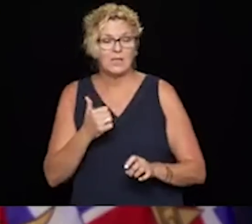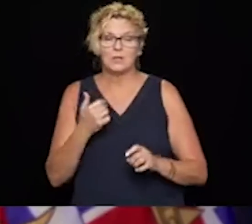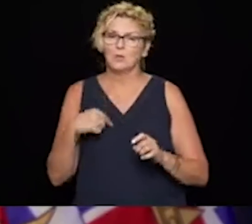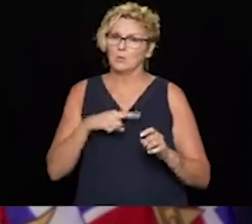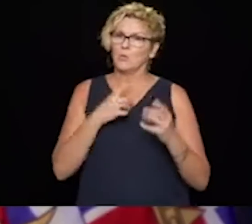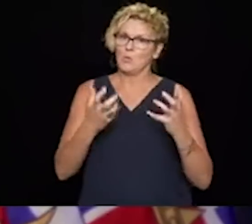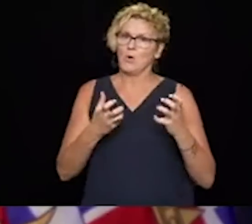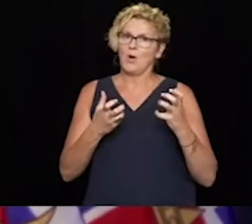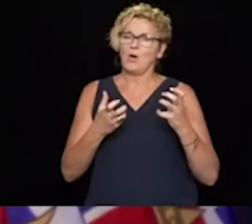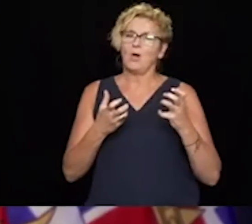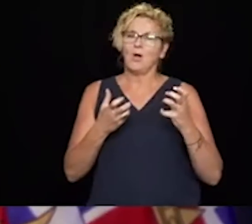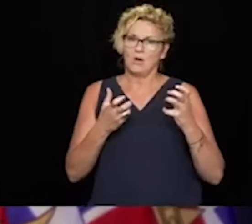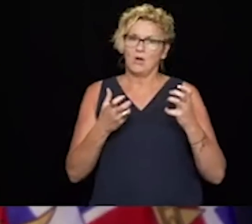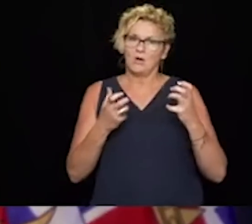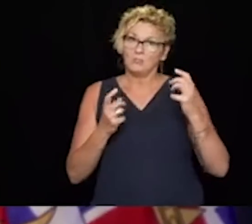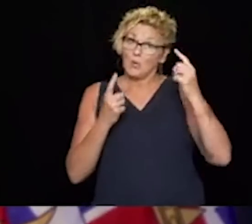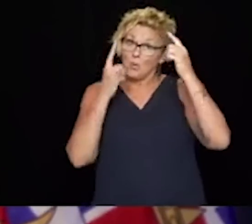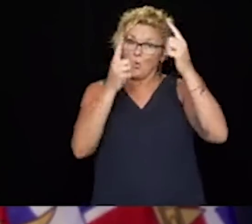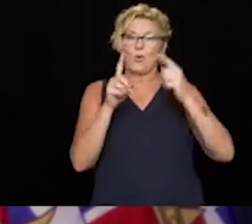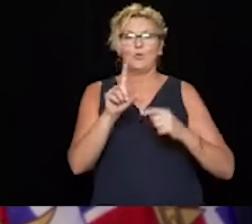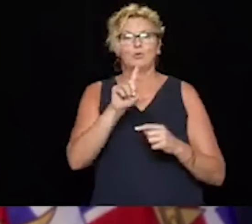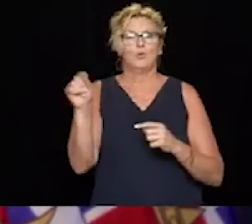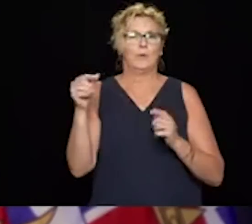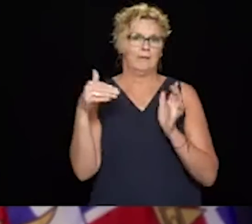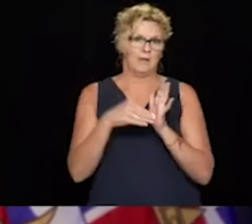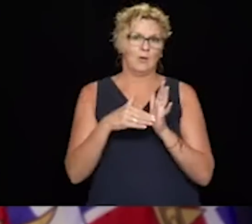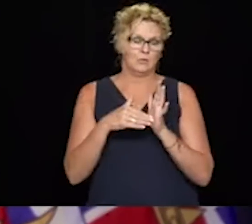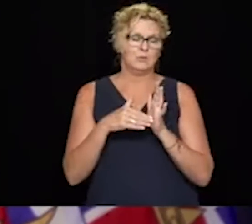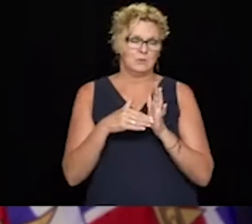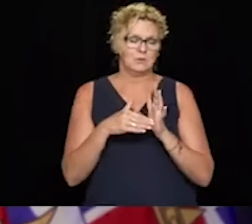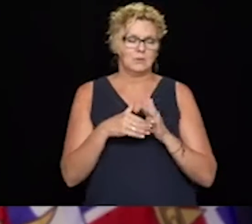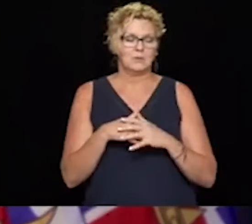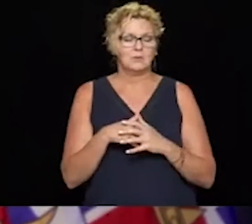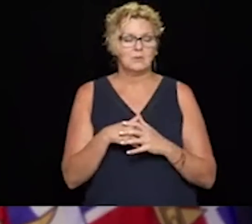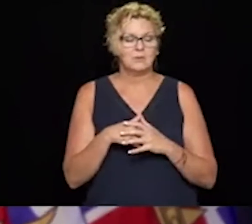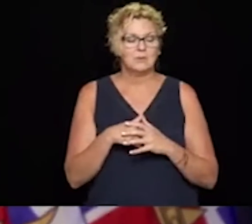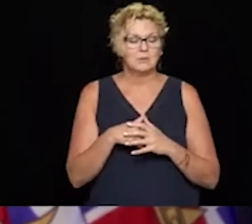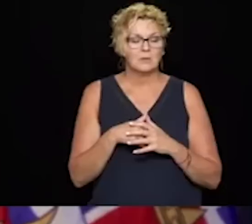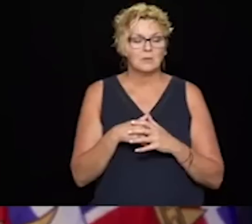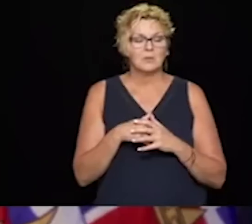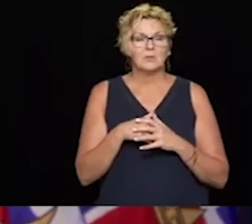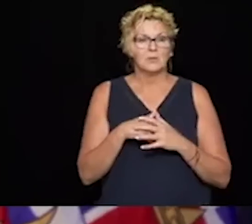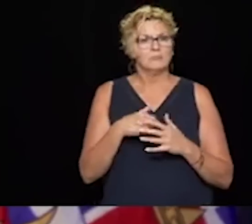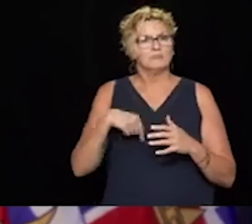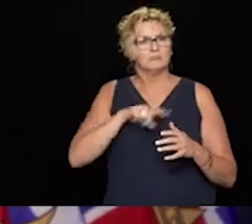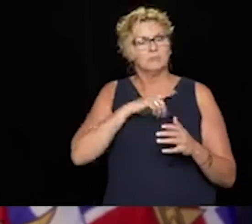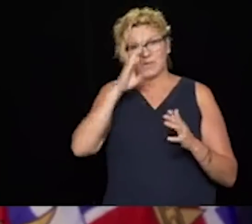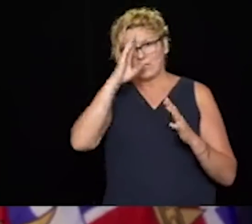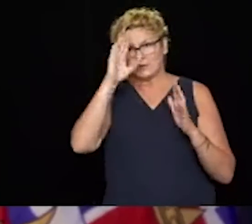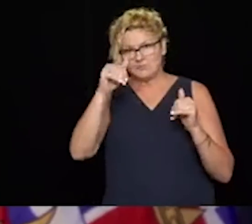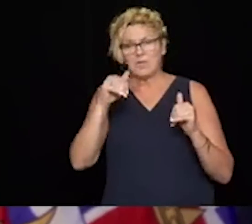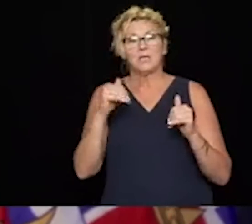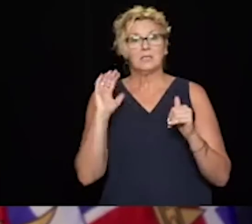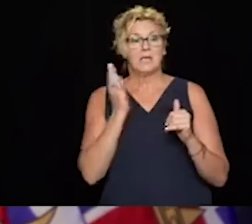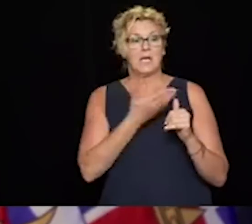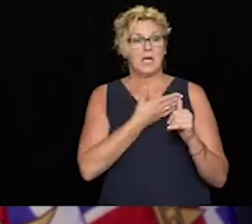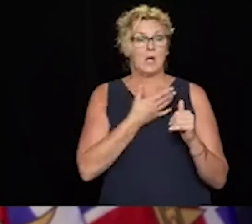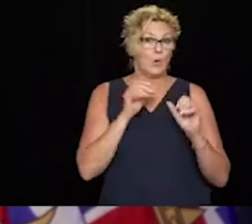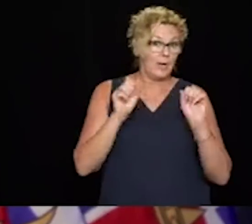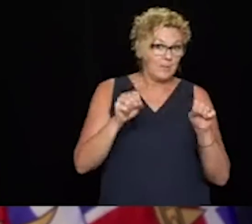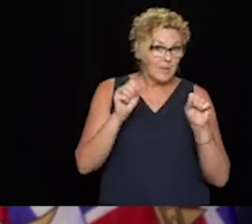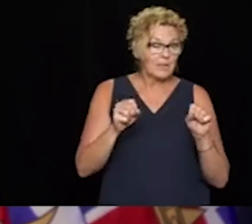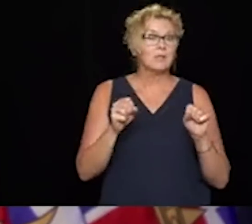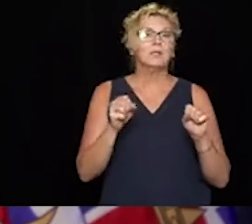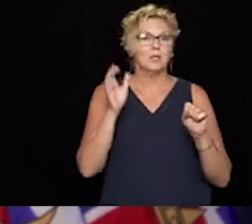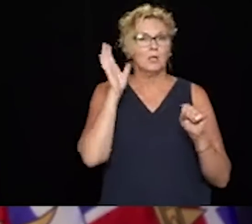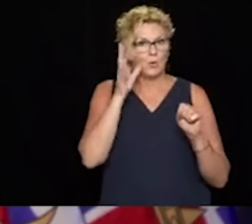symptomatic when we are investigating an outbreak or a cluster. So our capacity has gone up and will continue to go up. And